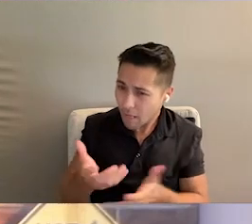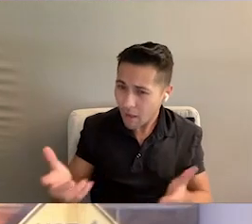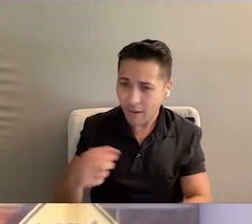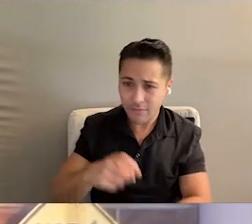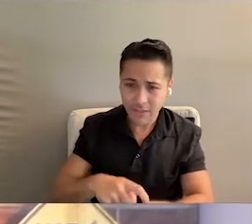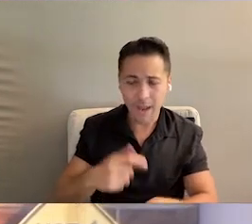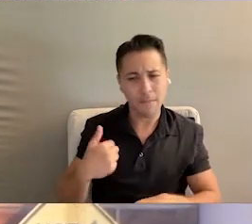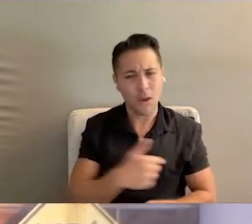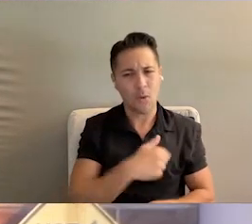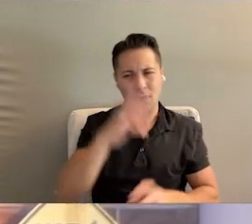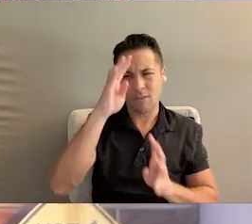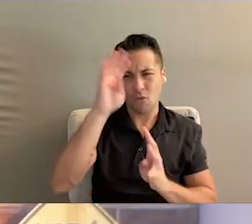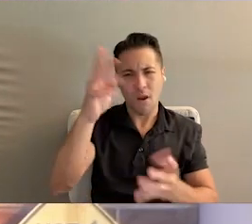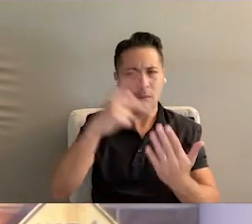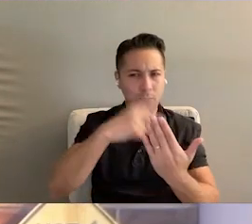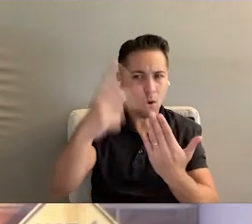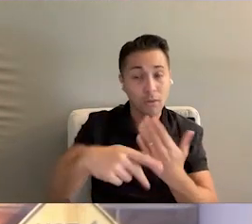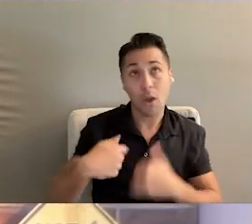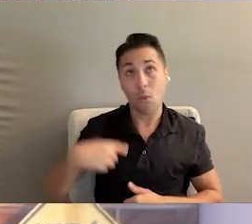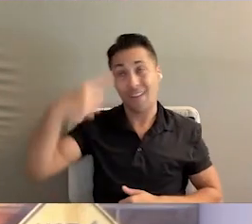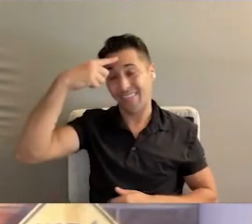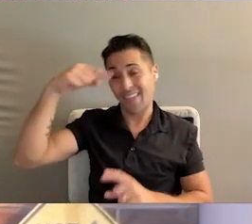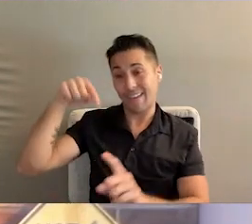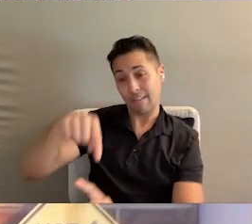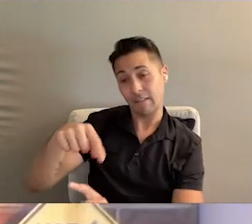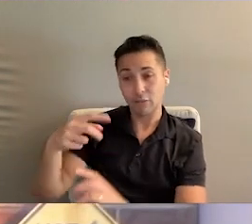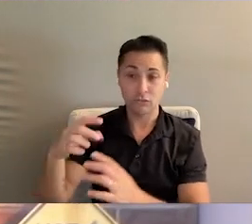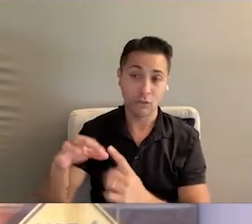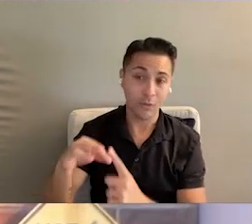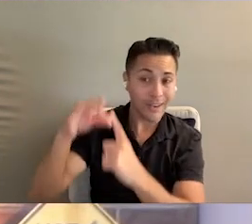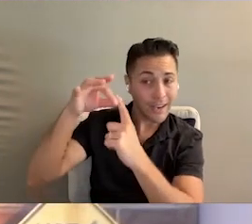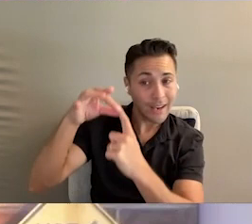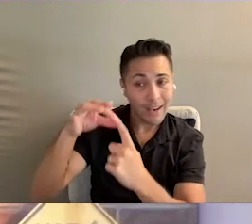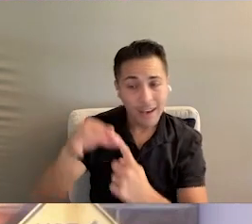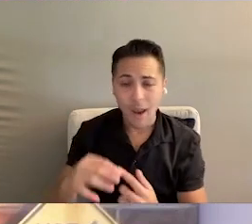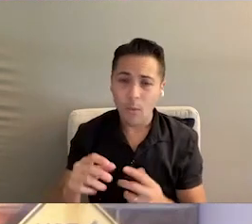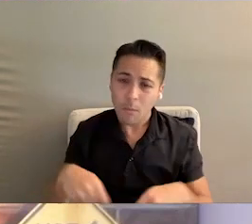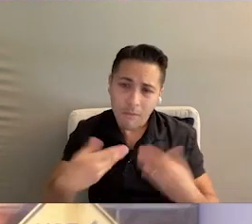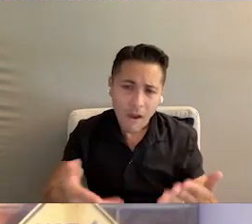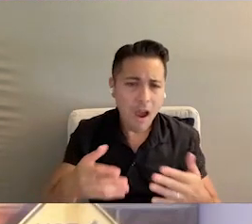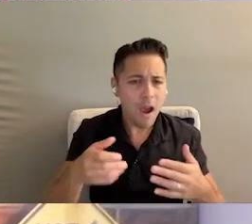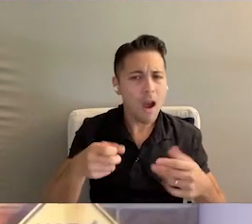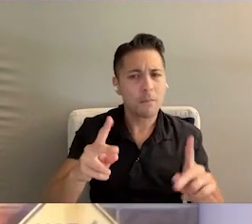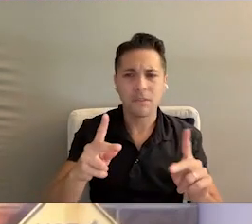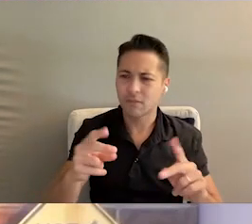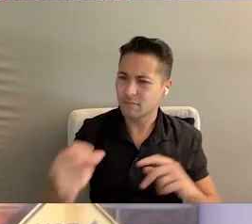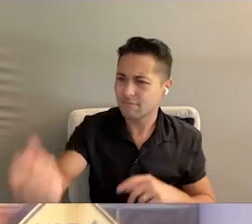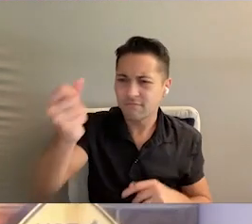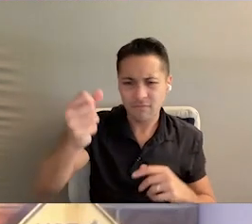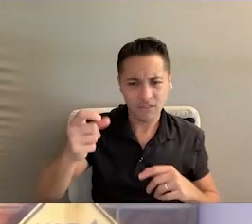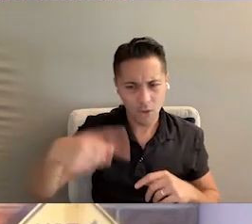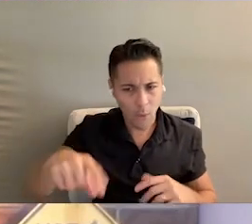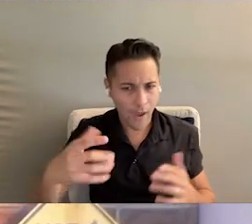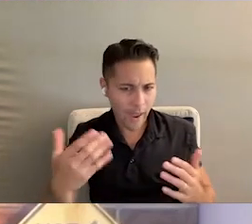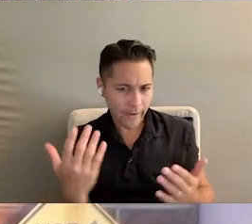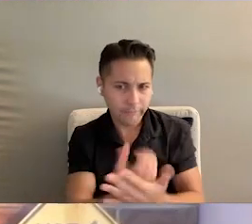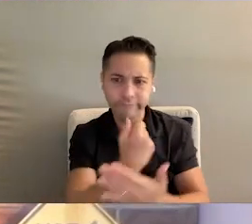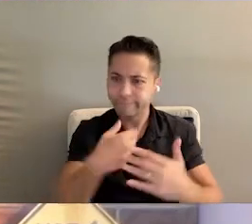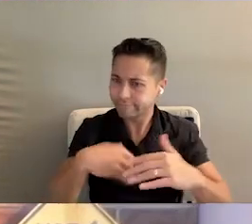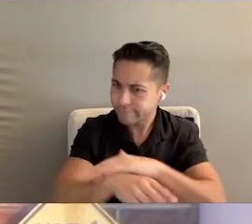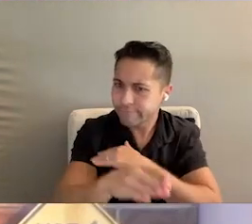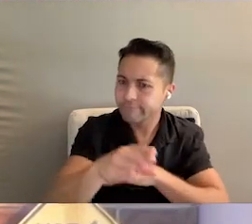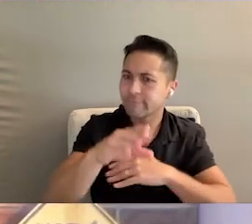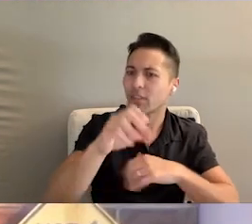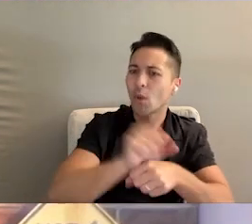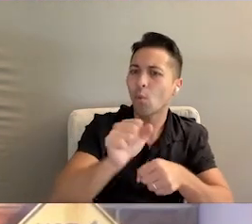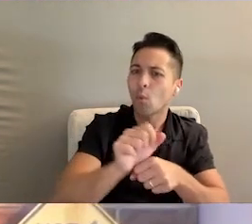we've created some programs that we consider to be unique and provide opportunities for folks right away to be able to get out into the workforce. So, one of